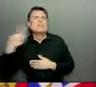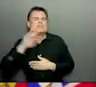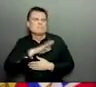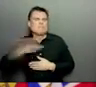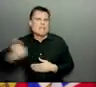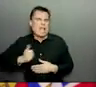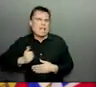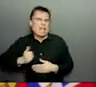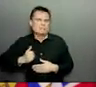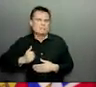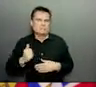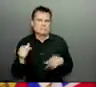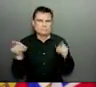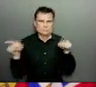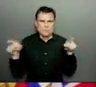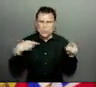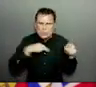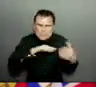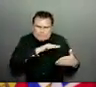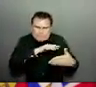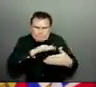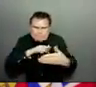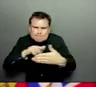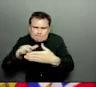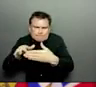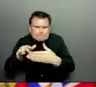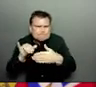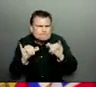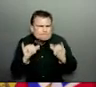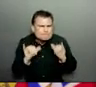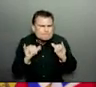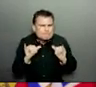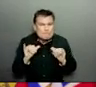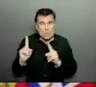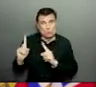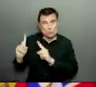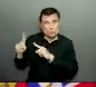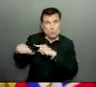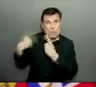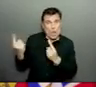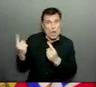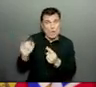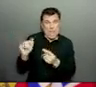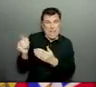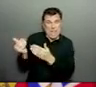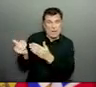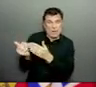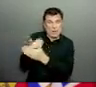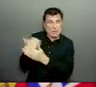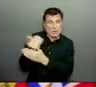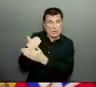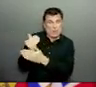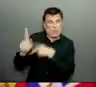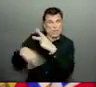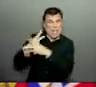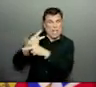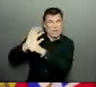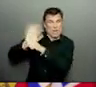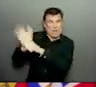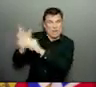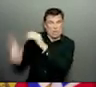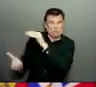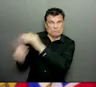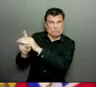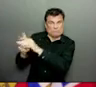to date, we have not seen this variant here in British Columbia. We have seen some mutations and particularly